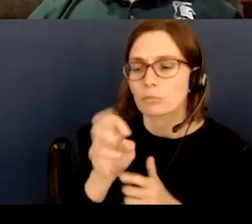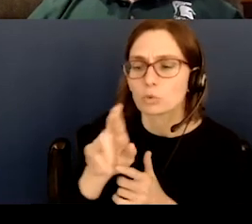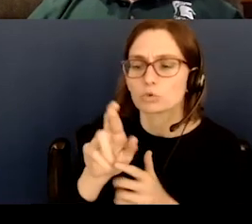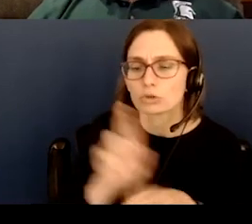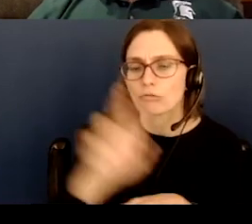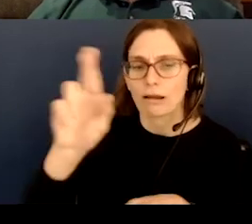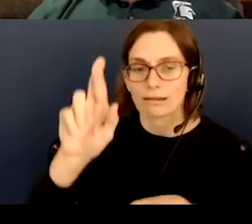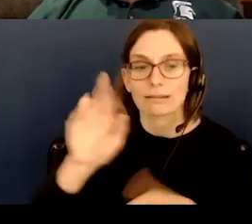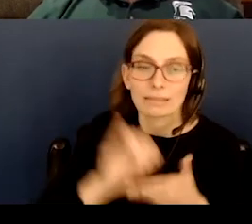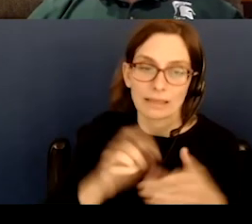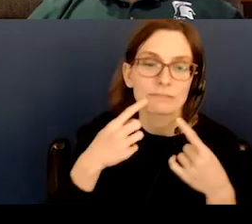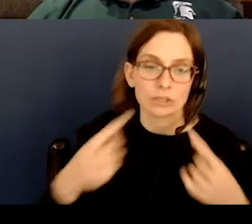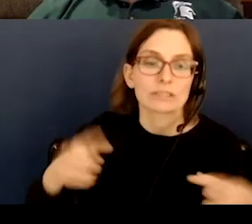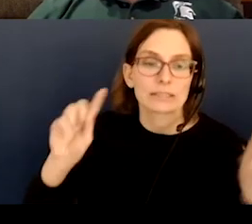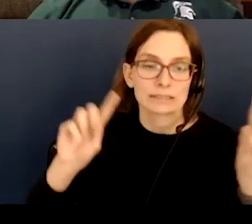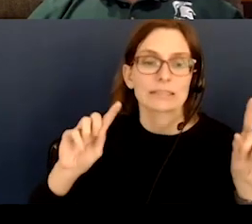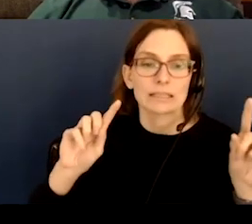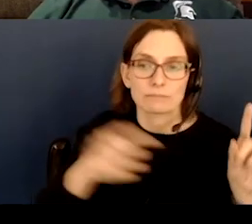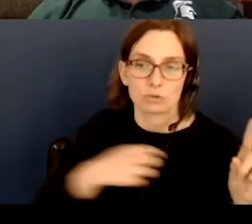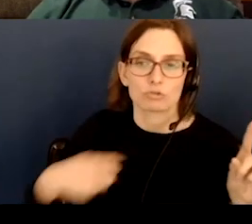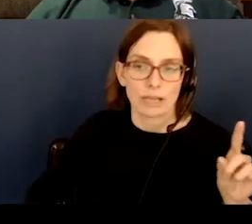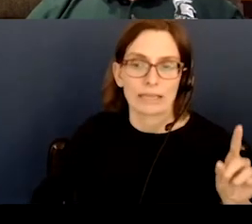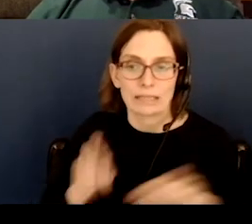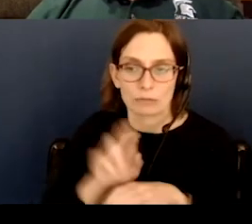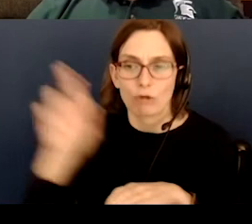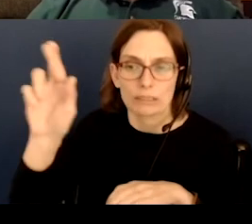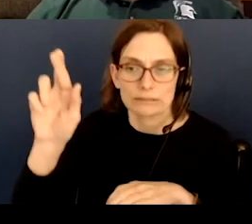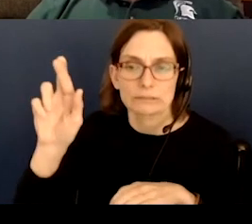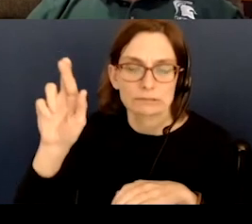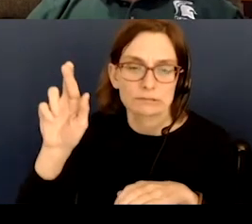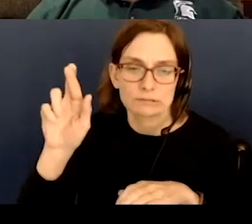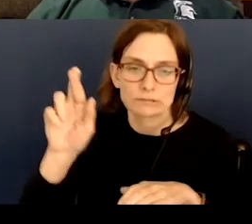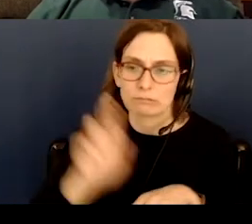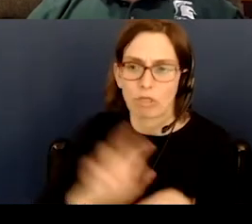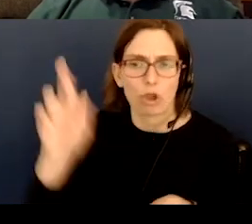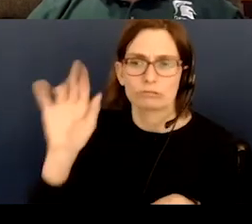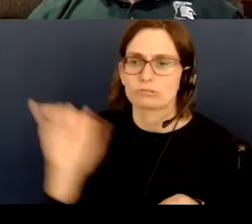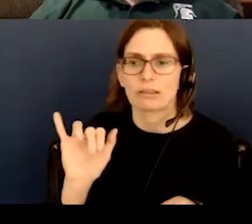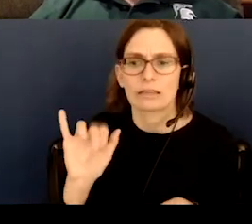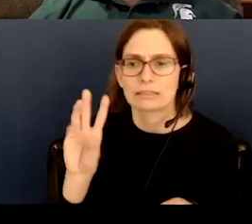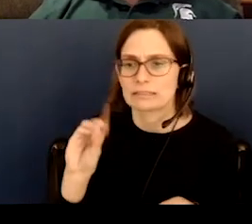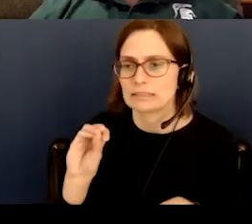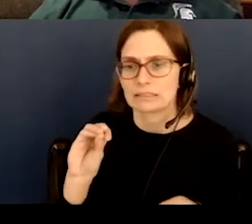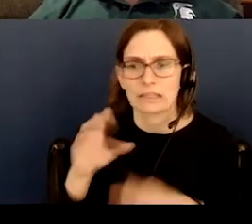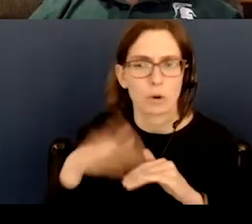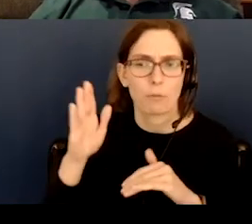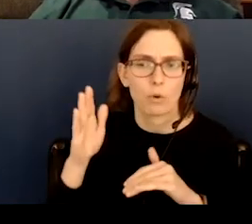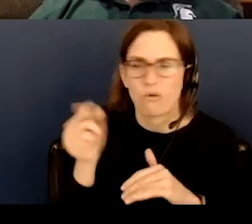is a very successful series of Chinese rockets. You've launched like 60 or more with only a few failures.